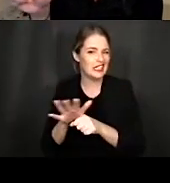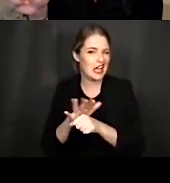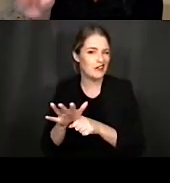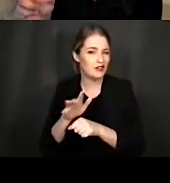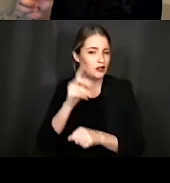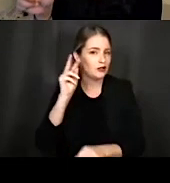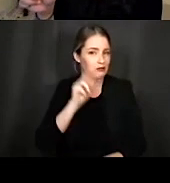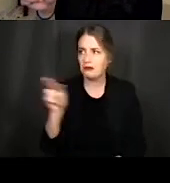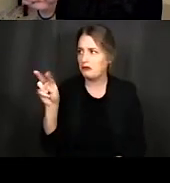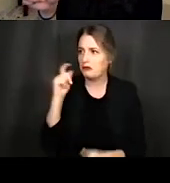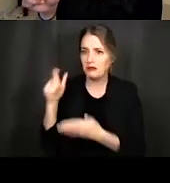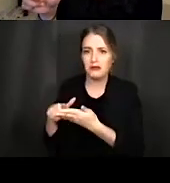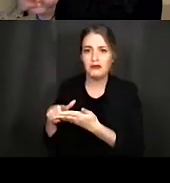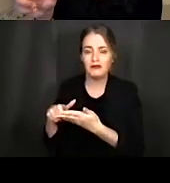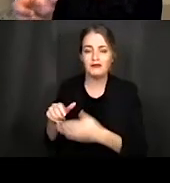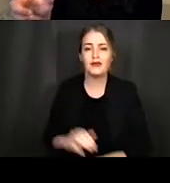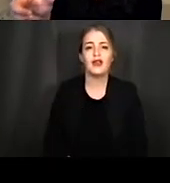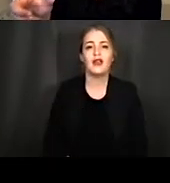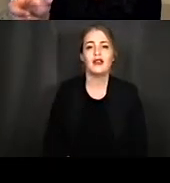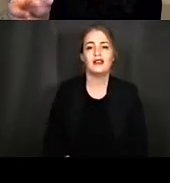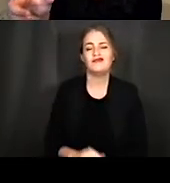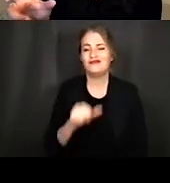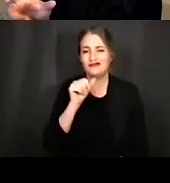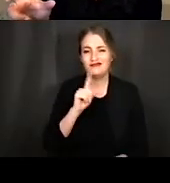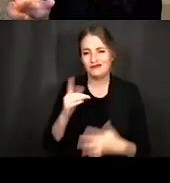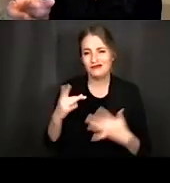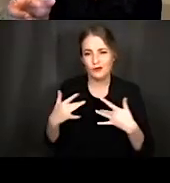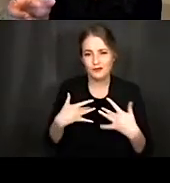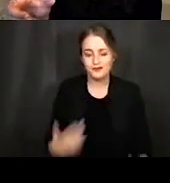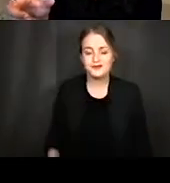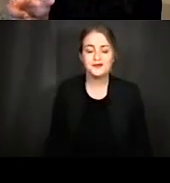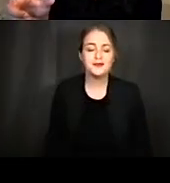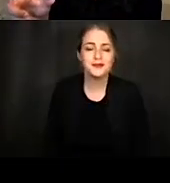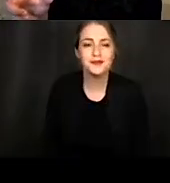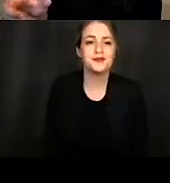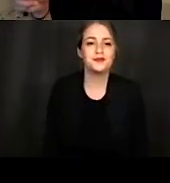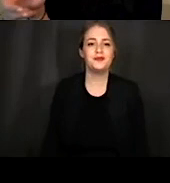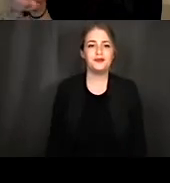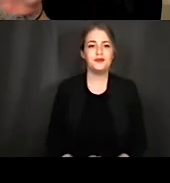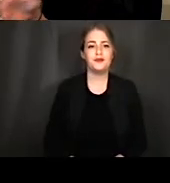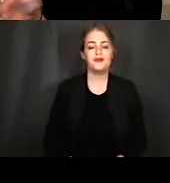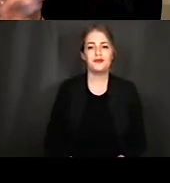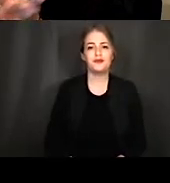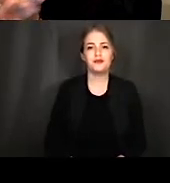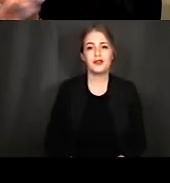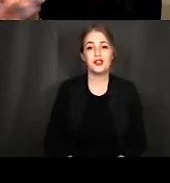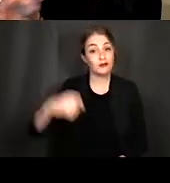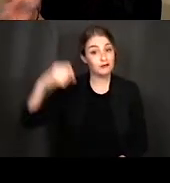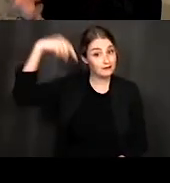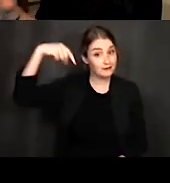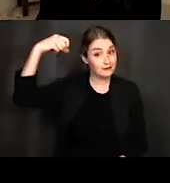that we're most considered, that we're most worried about here. And so these efferents